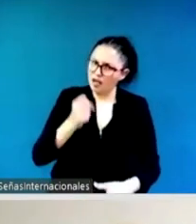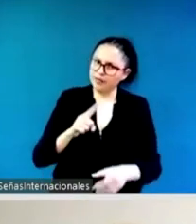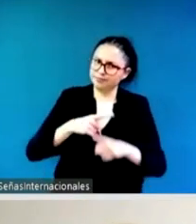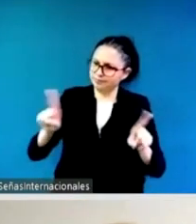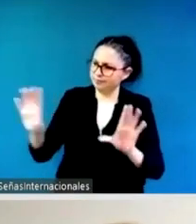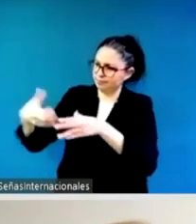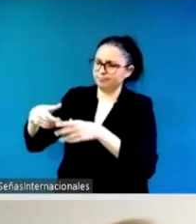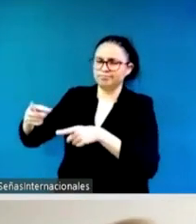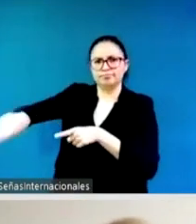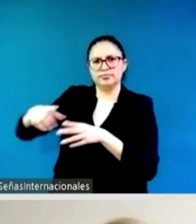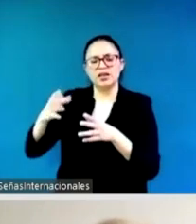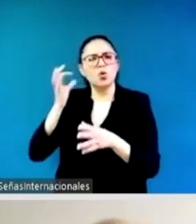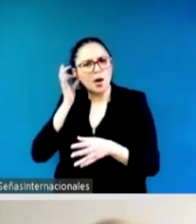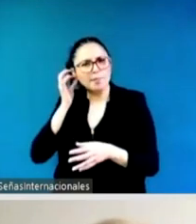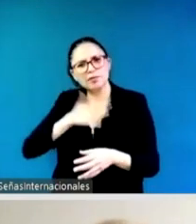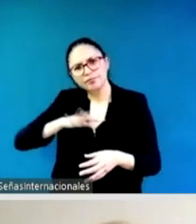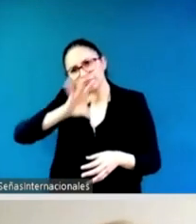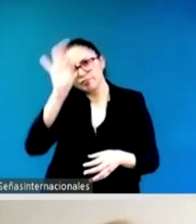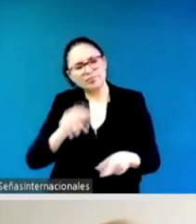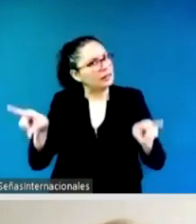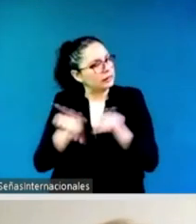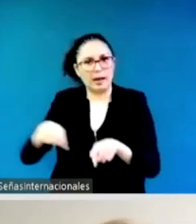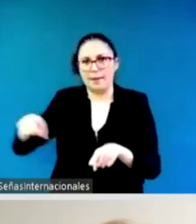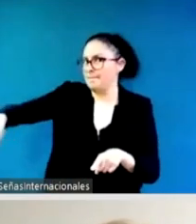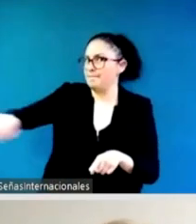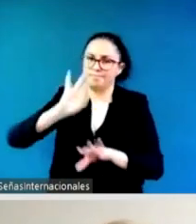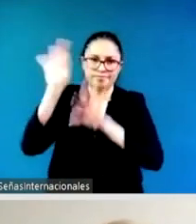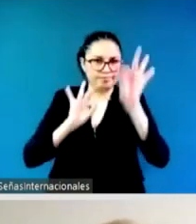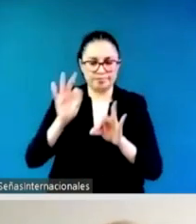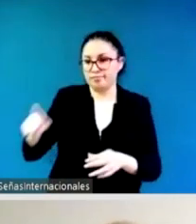in in government or in leadership doesn't necessarily